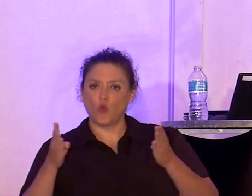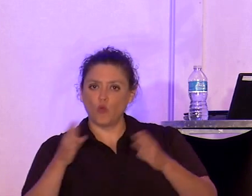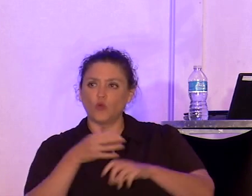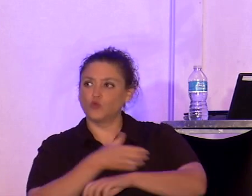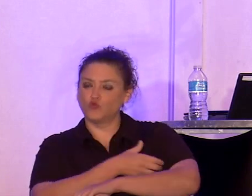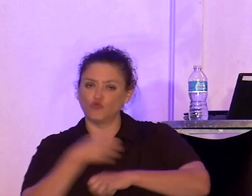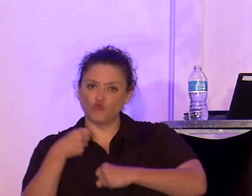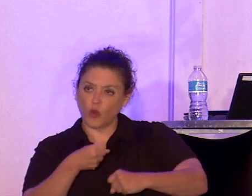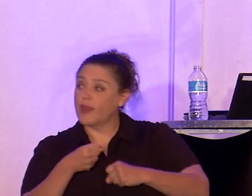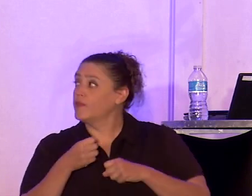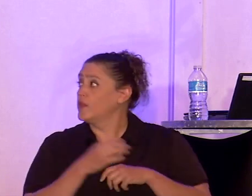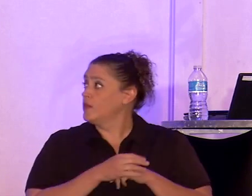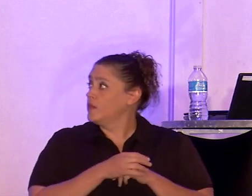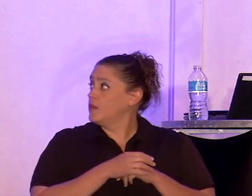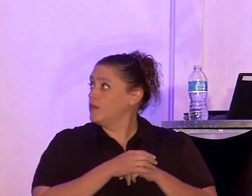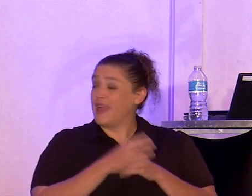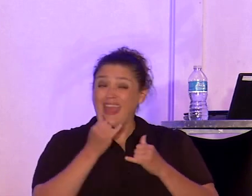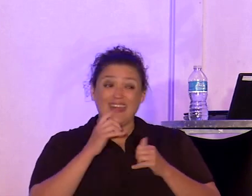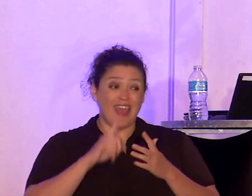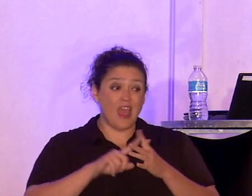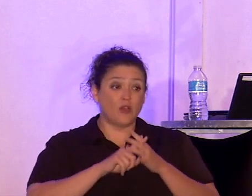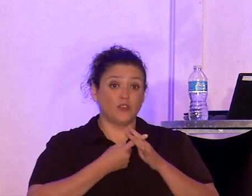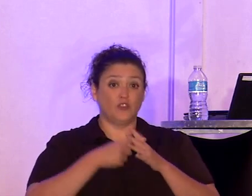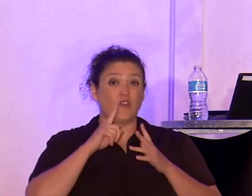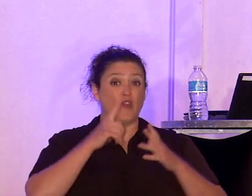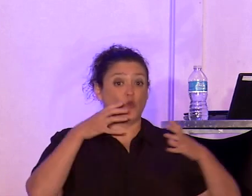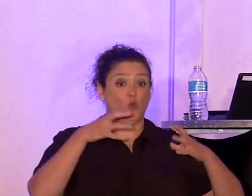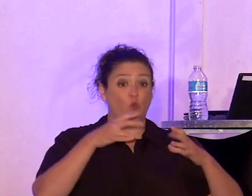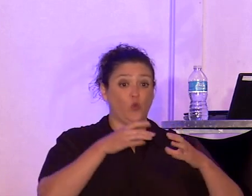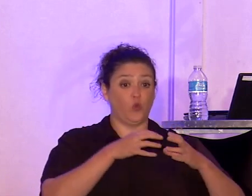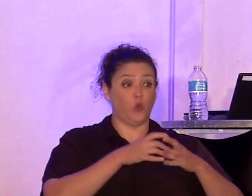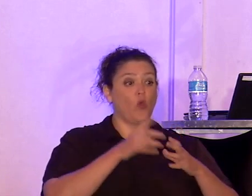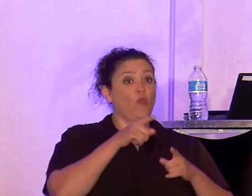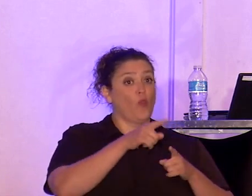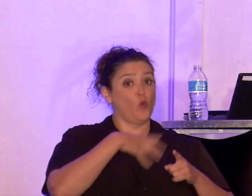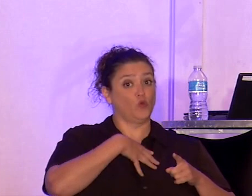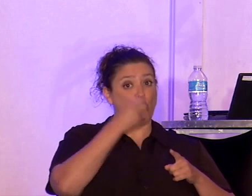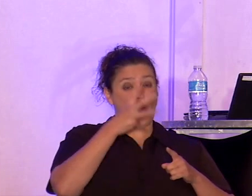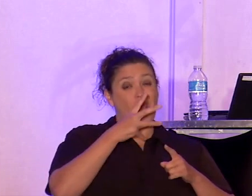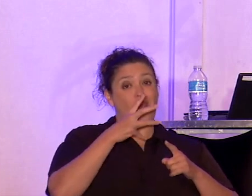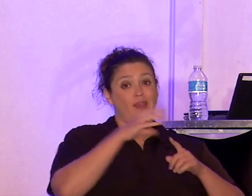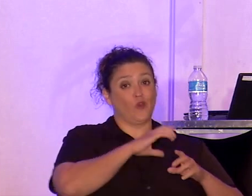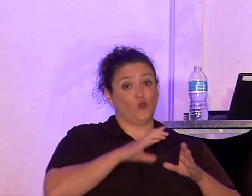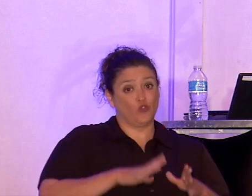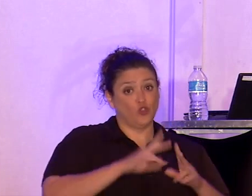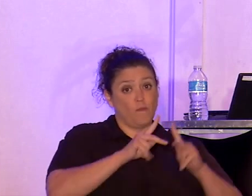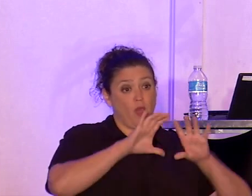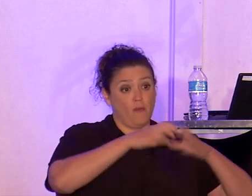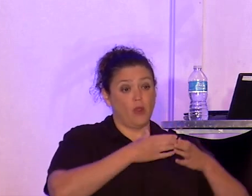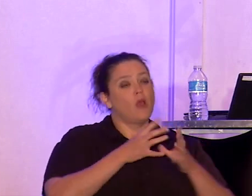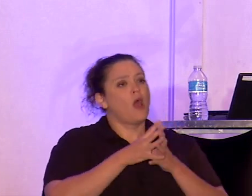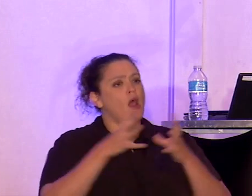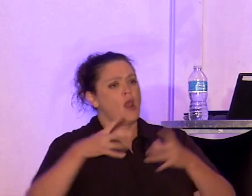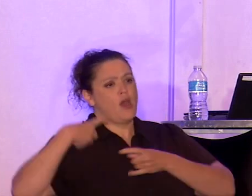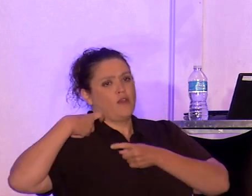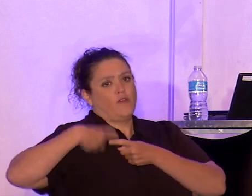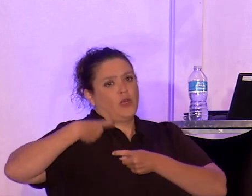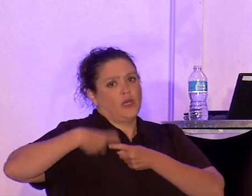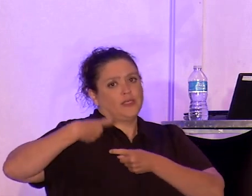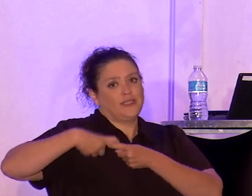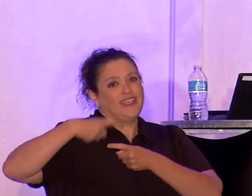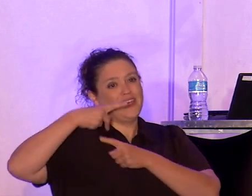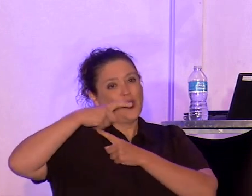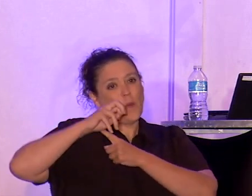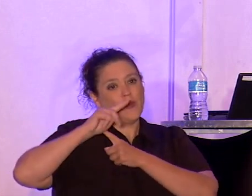some of you know, are fast eclipsing the dwindling white evangelical population. And a lot of Latino Pentecostal